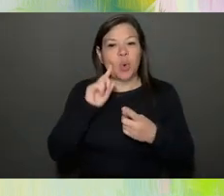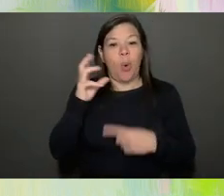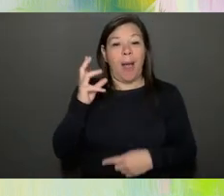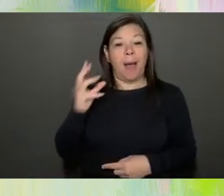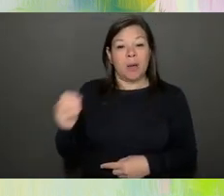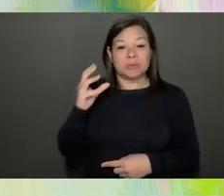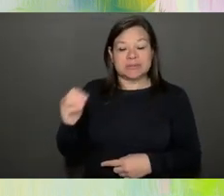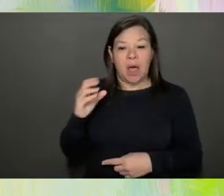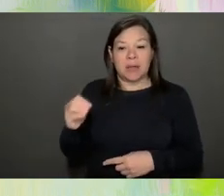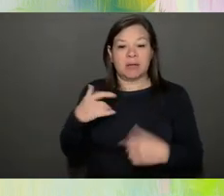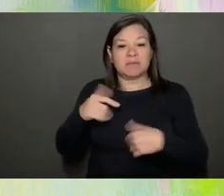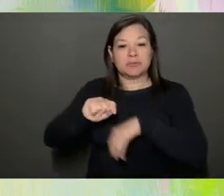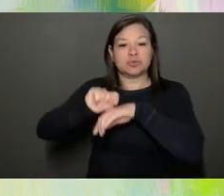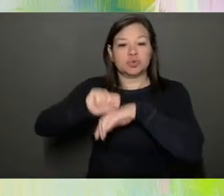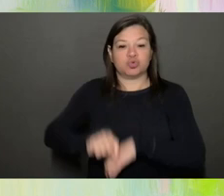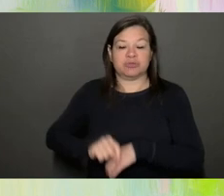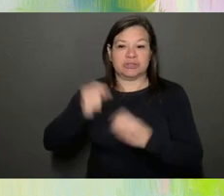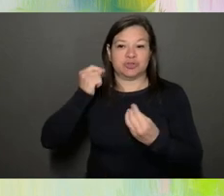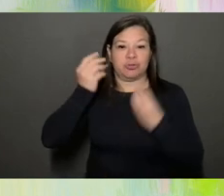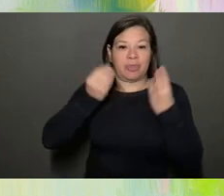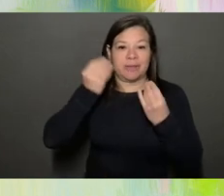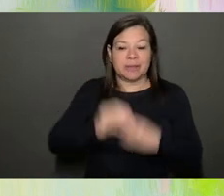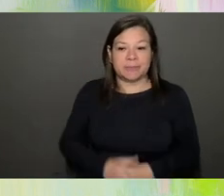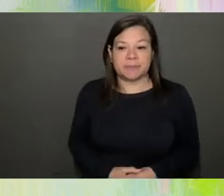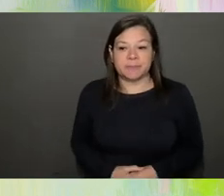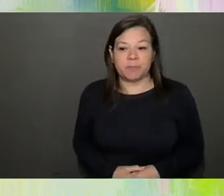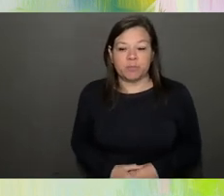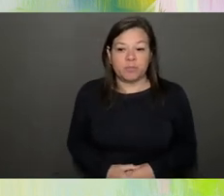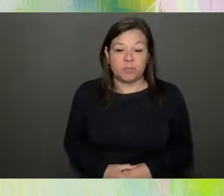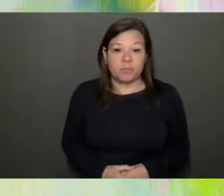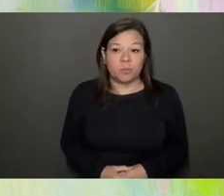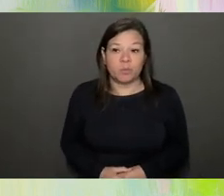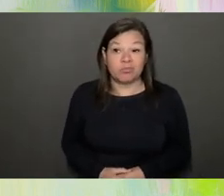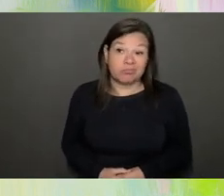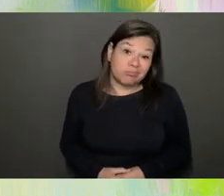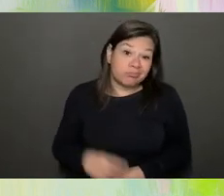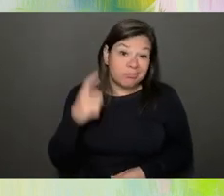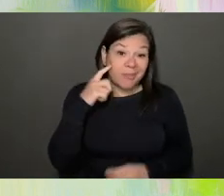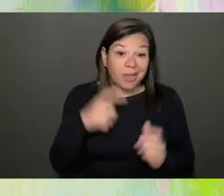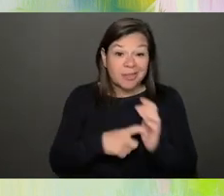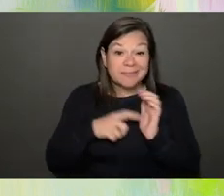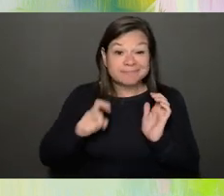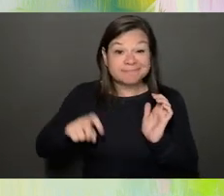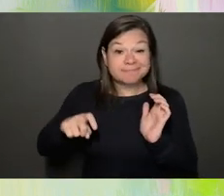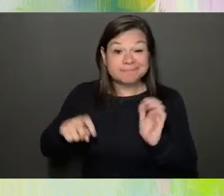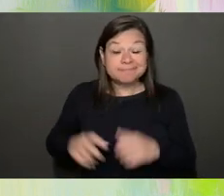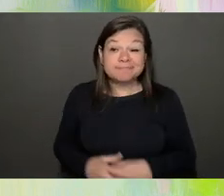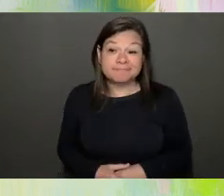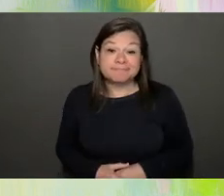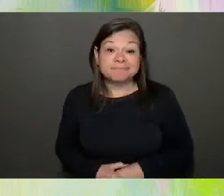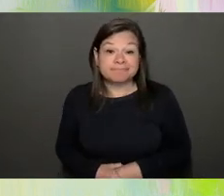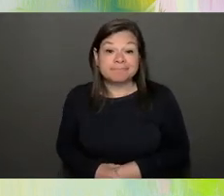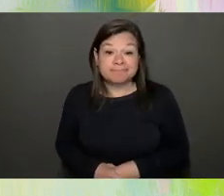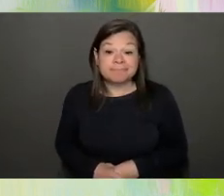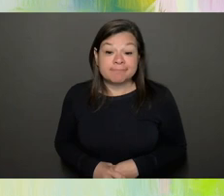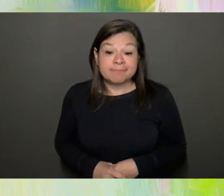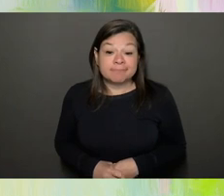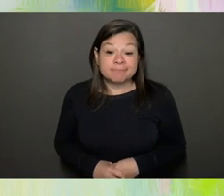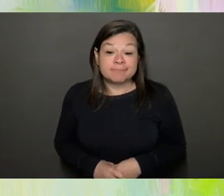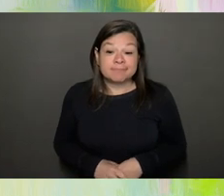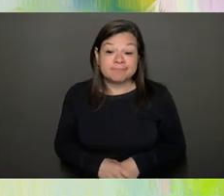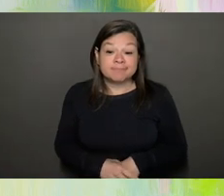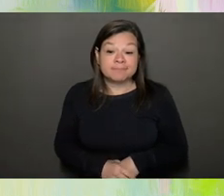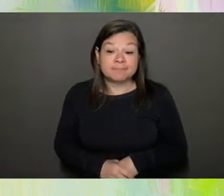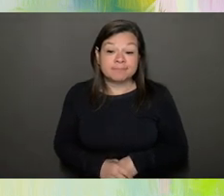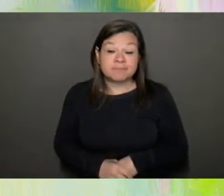traditional thinking. And I think that it's necessary for, you know, if you want change and